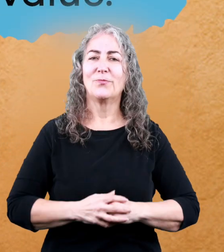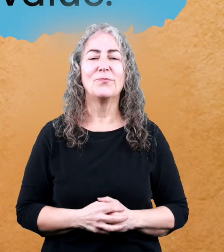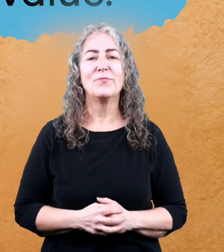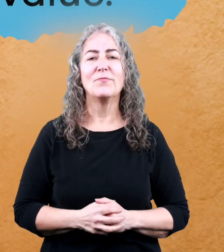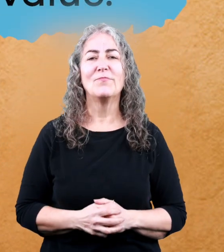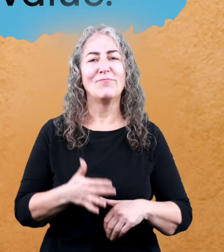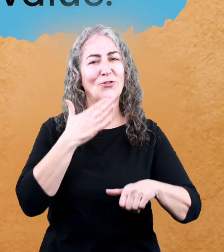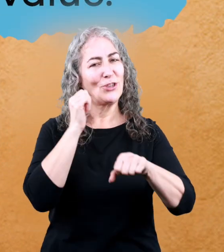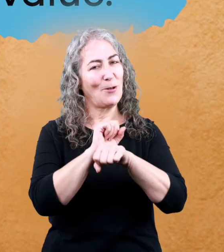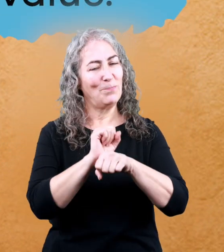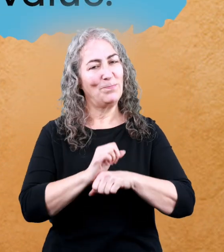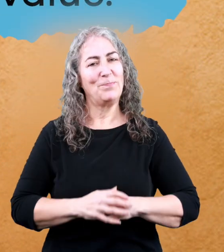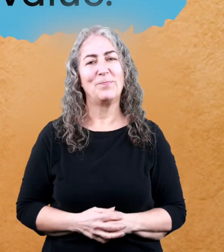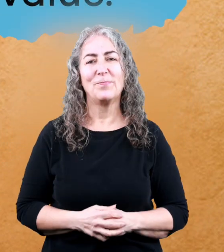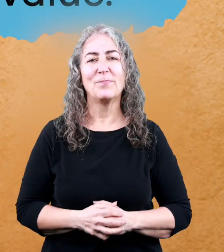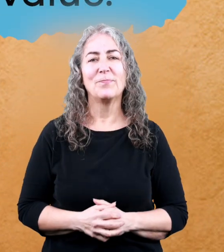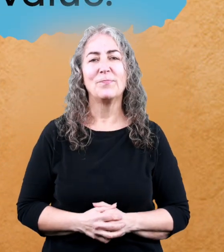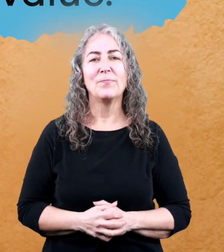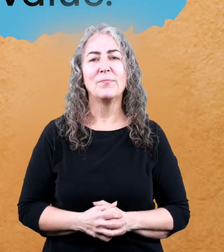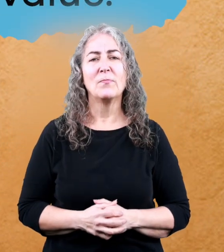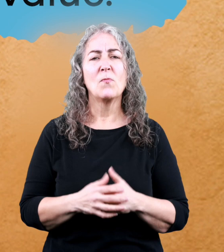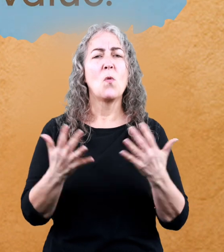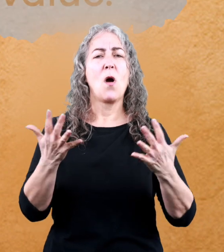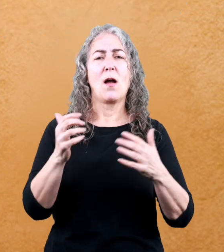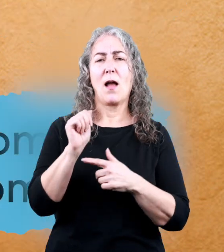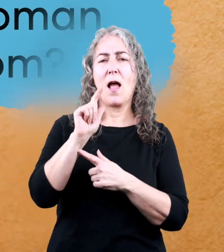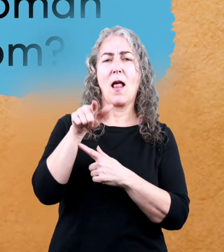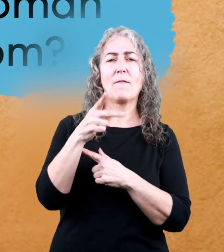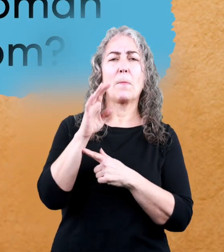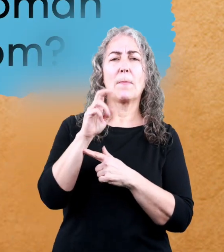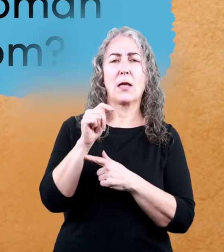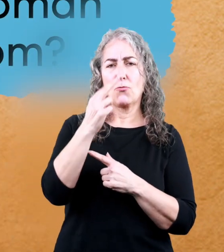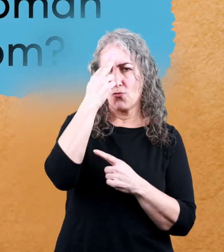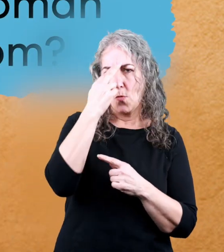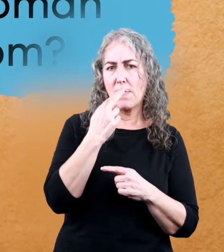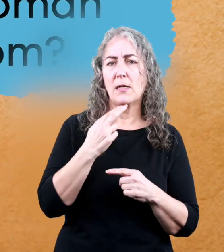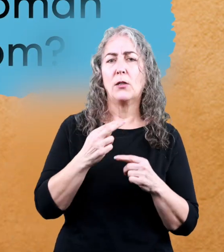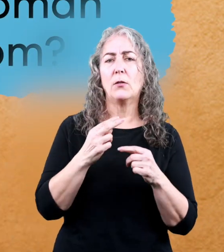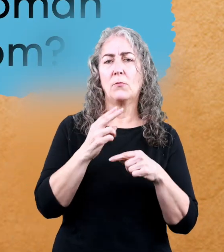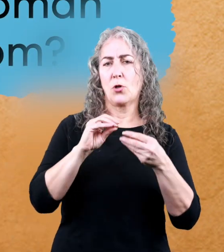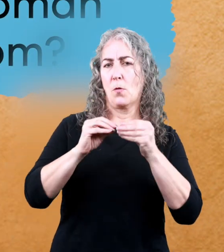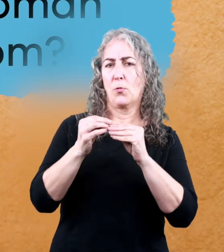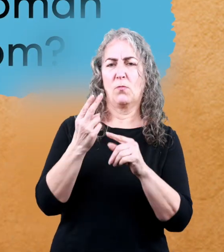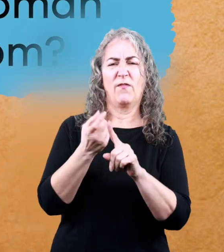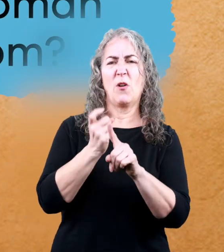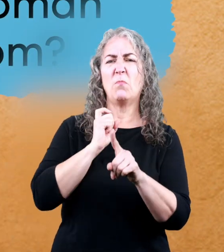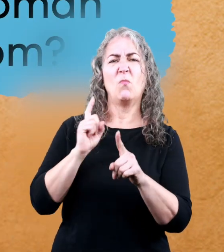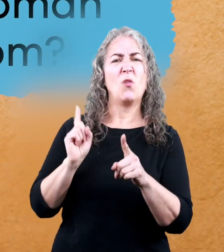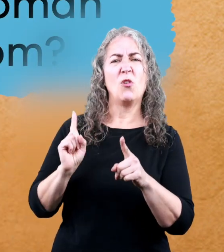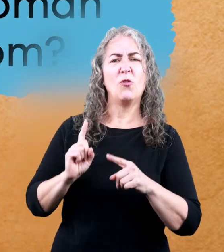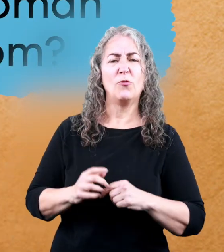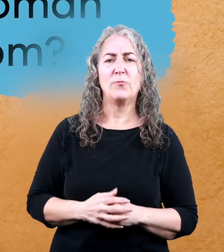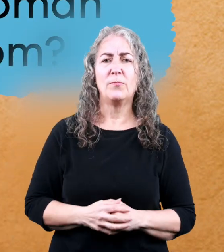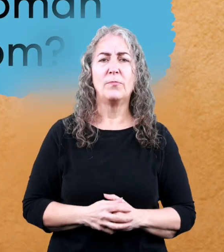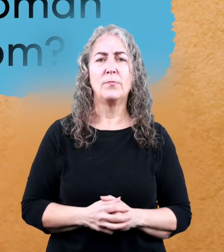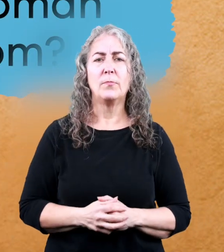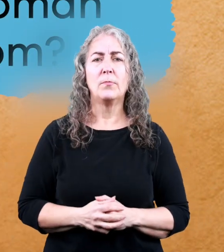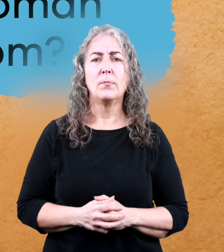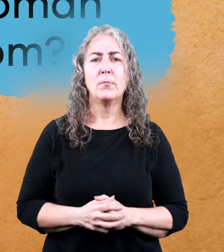That is true! Good job! What alphabet do Roman numerals come from?